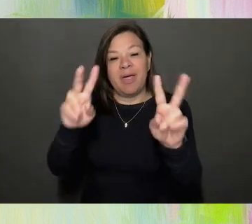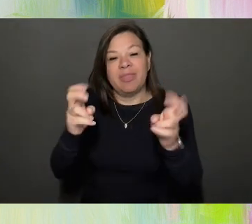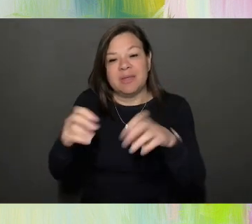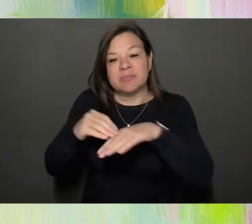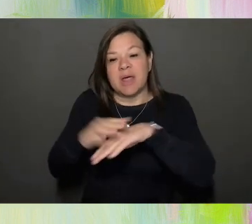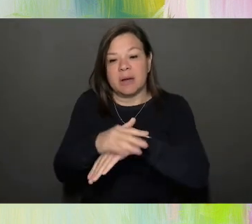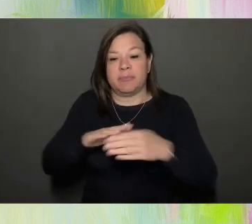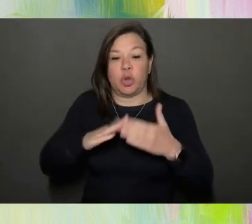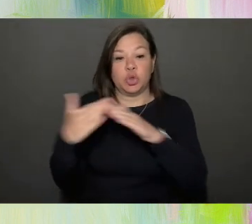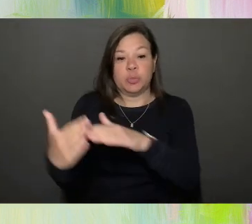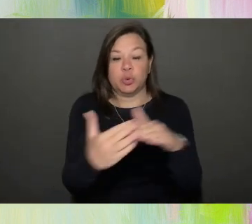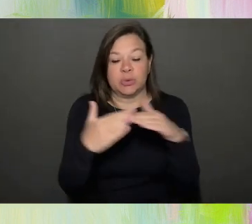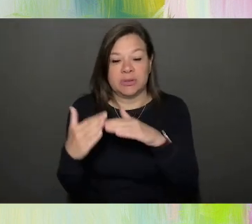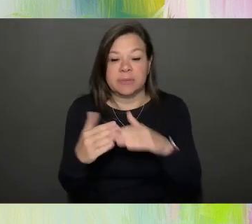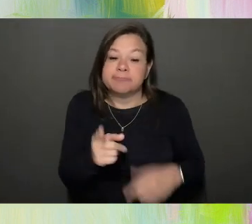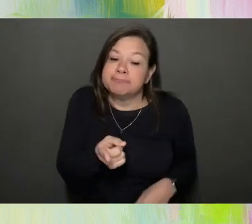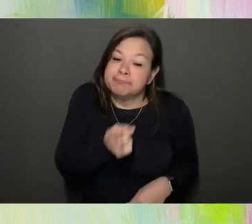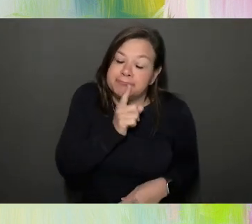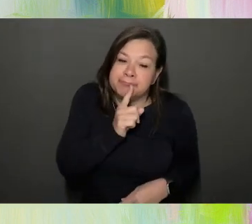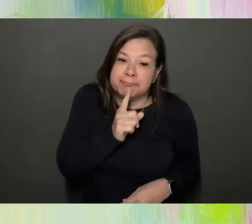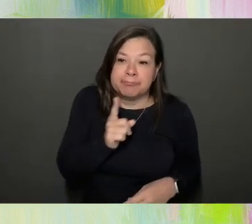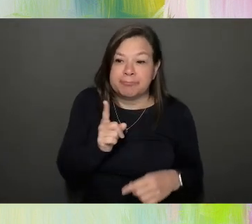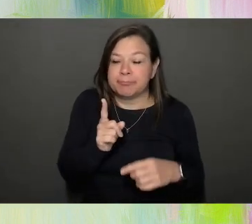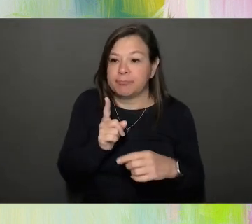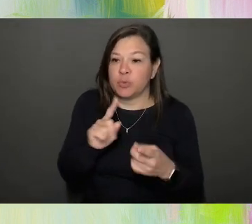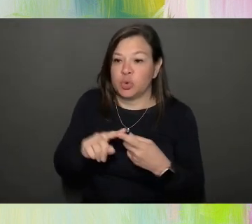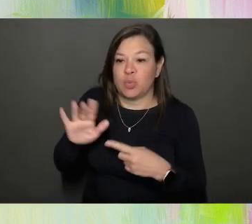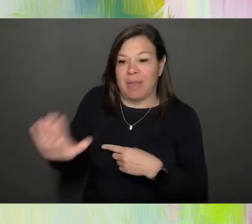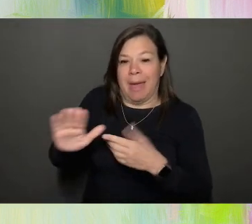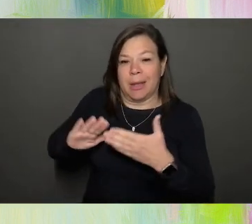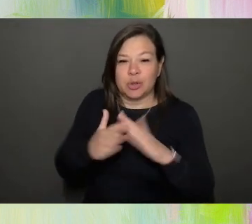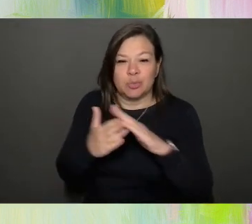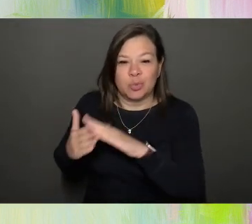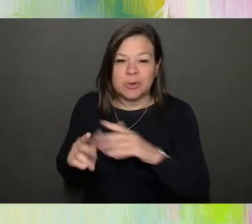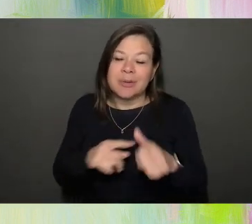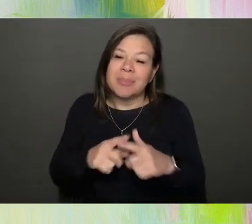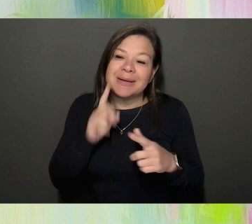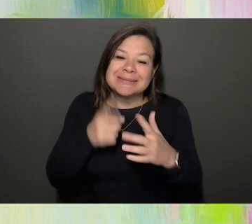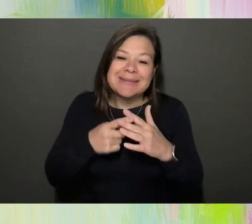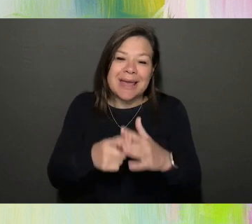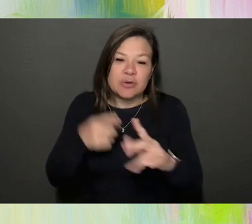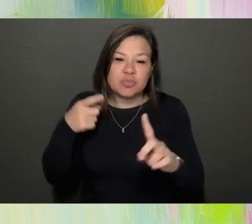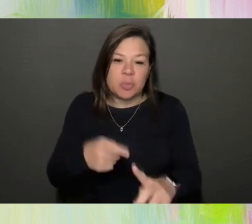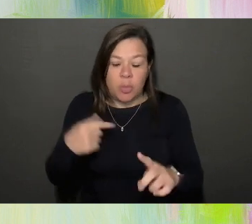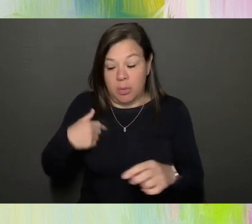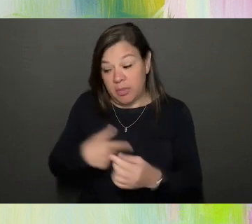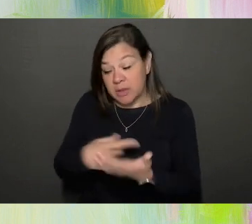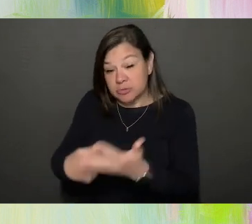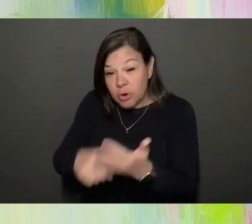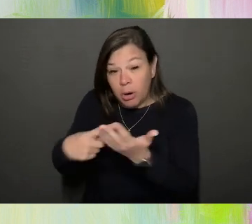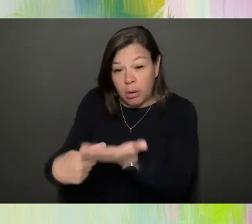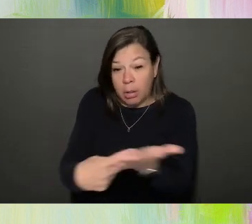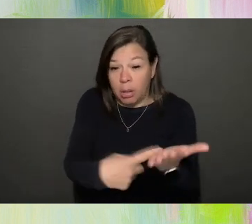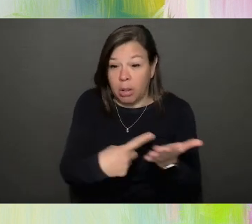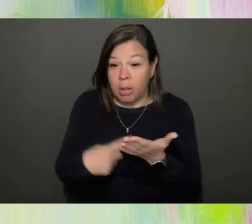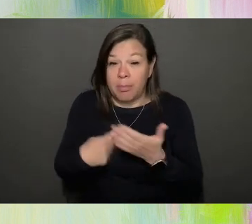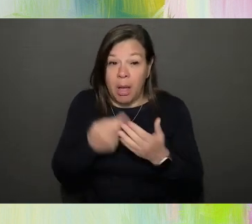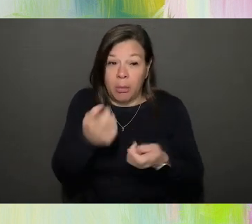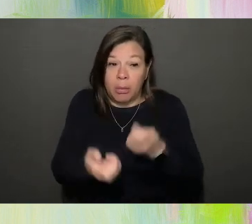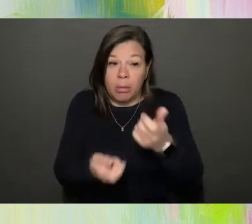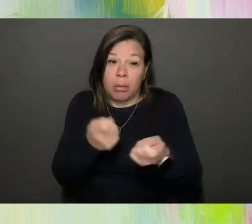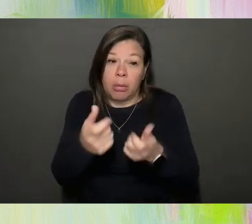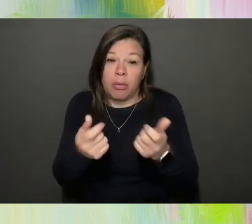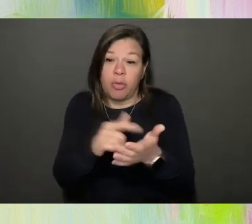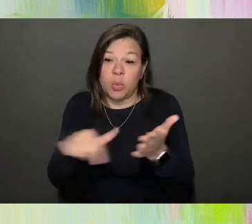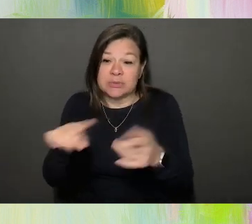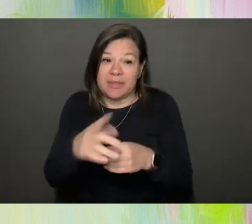It's not anything particular to that community, but it's kind of the entry point. They started talking about those things a little by little. So, and,